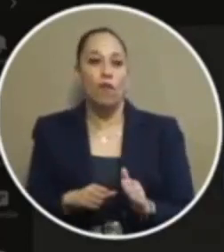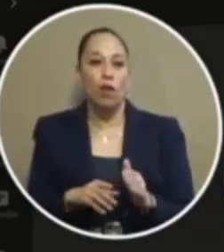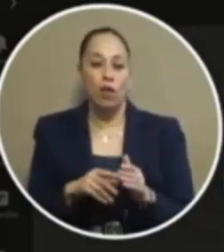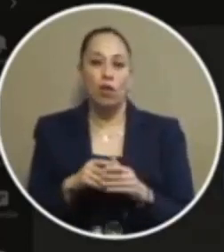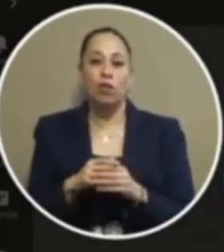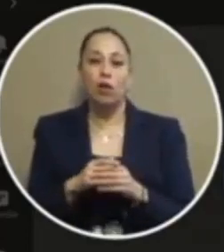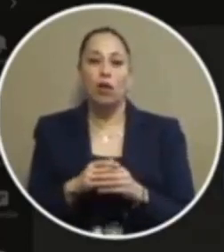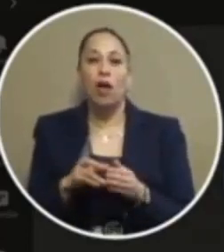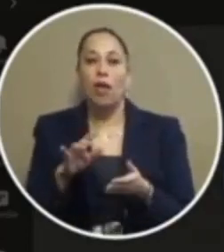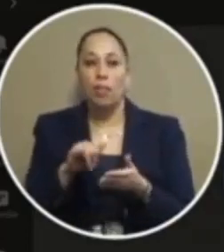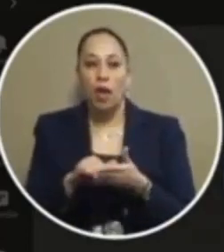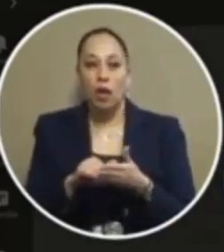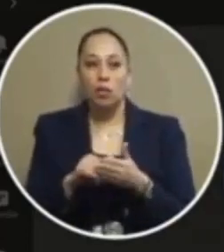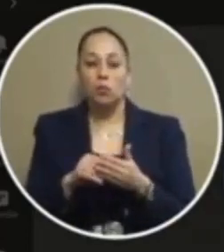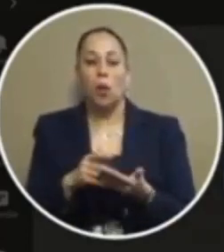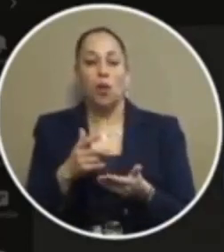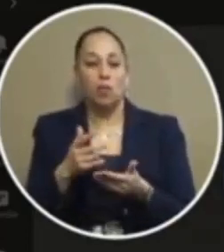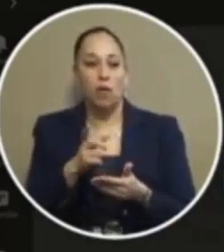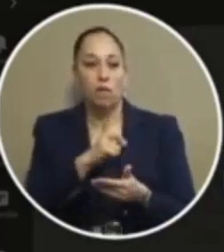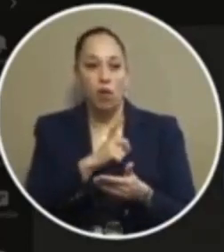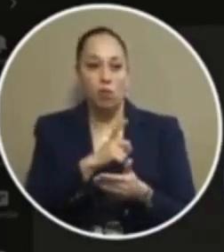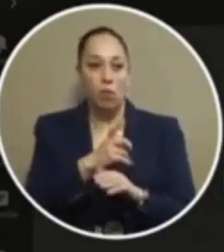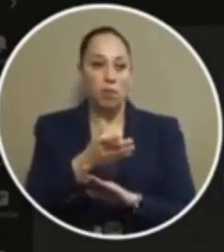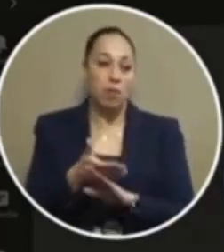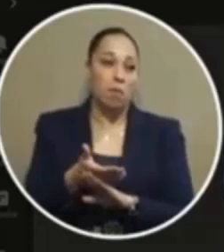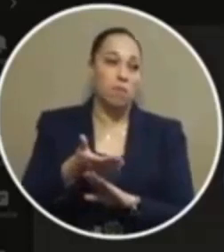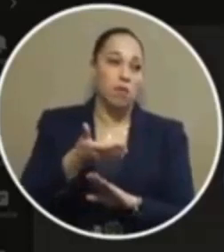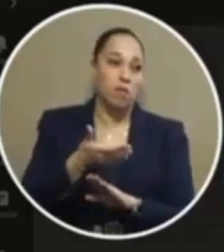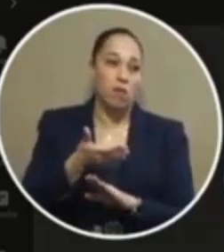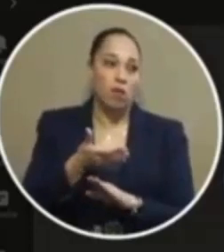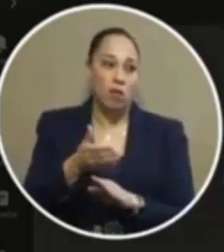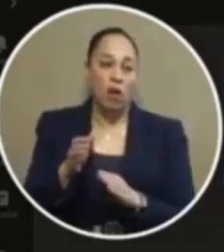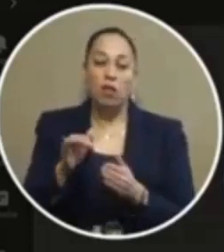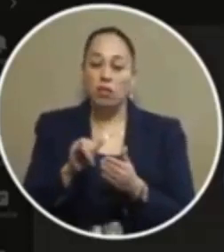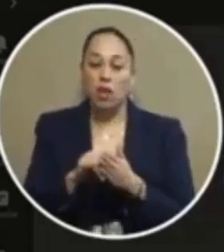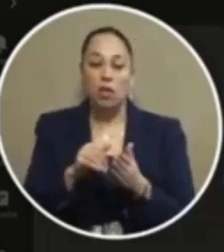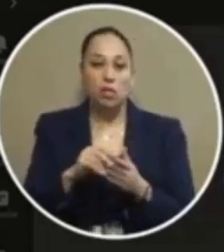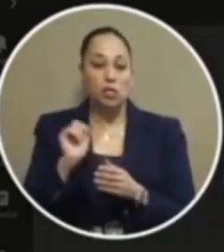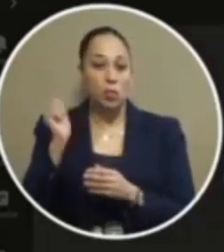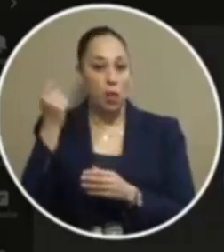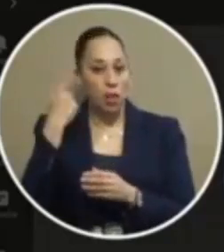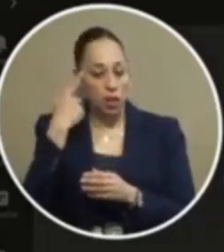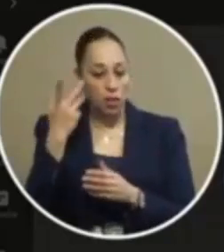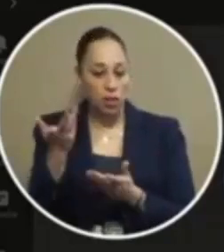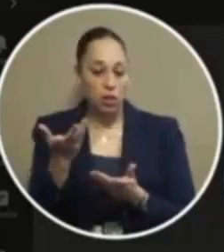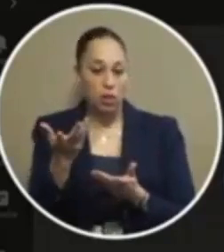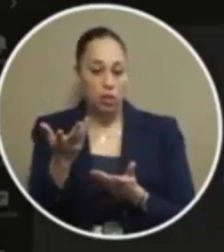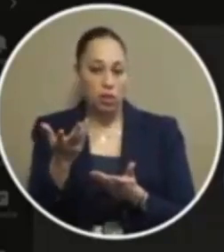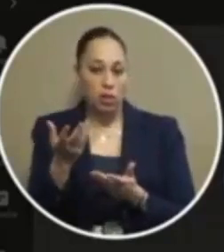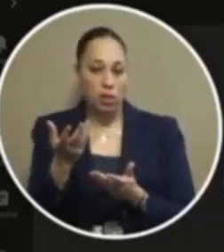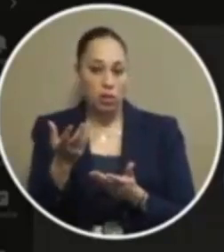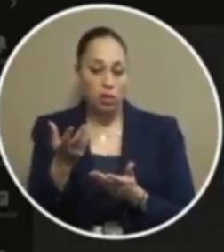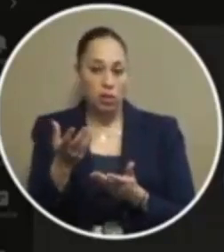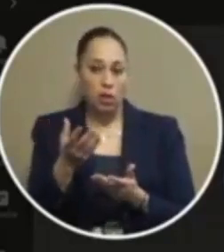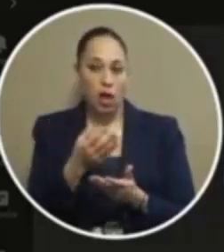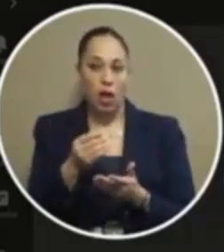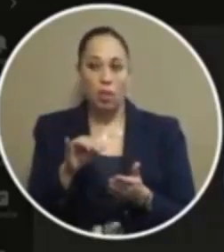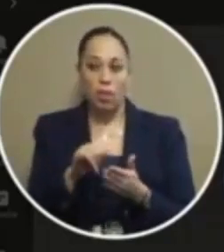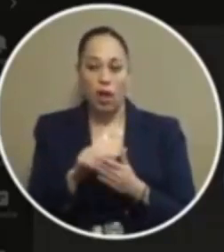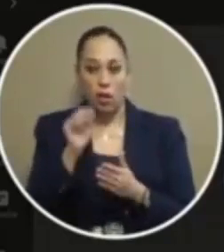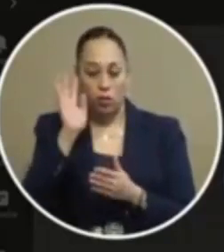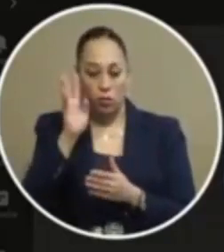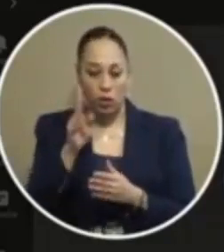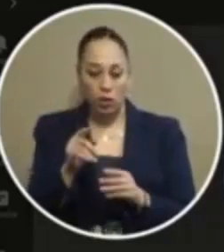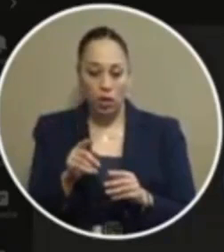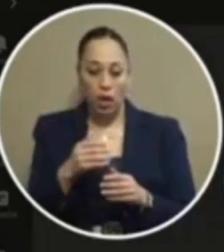interacted with with law enforcement before uh that's that's a good policy it's not as broad as it should be but it's a good policy uh and it's certainly creating